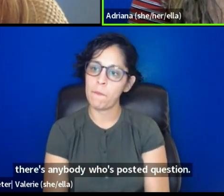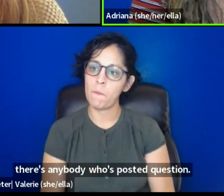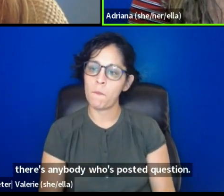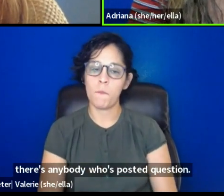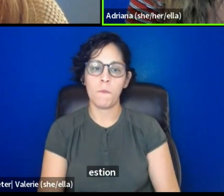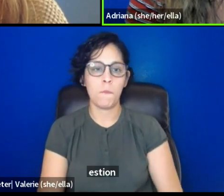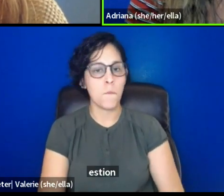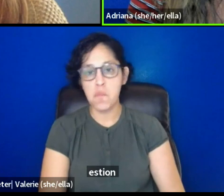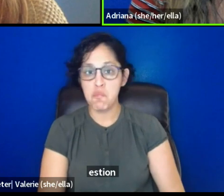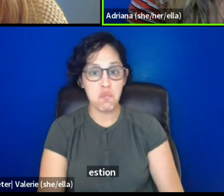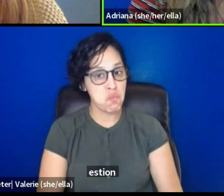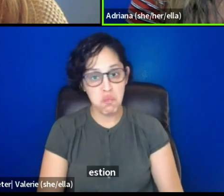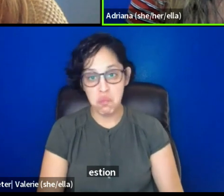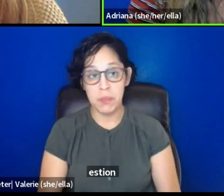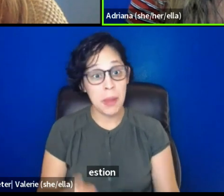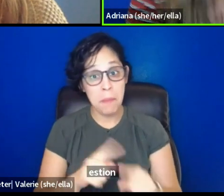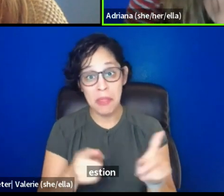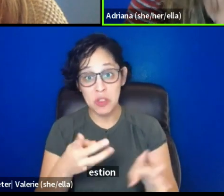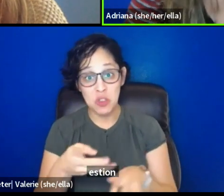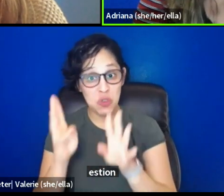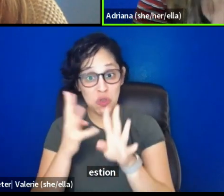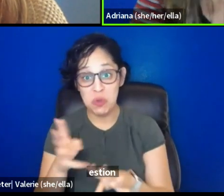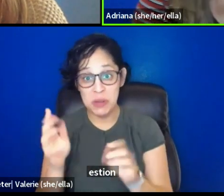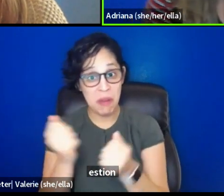um, no, but it, but the stream is going great.